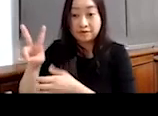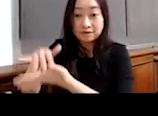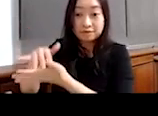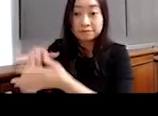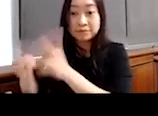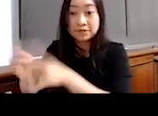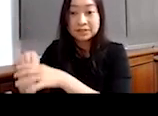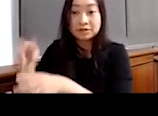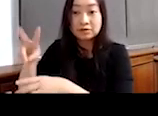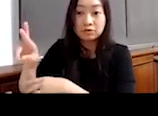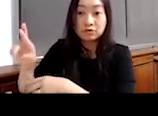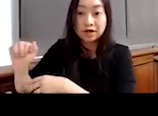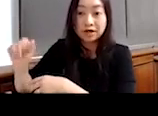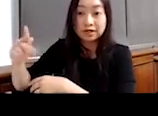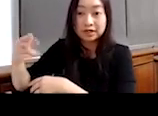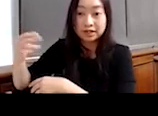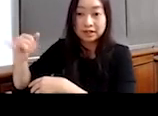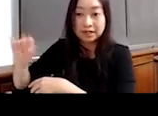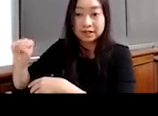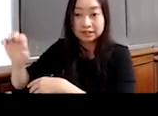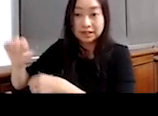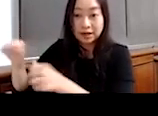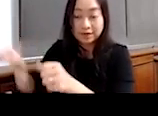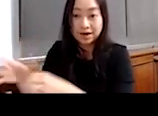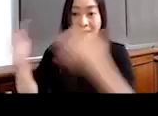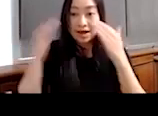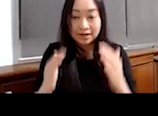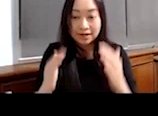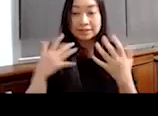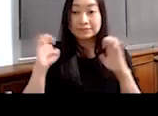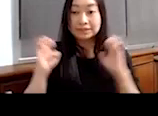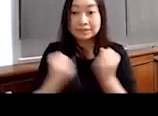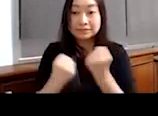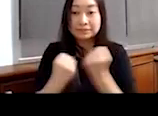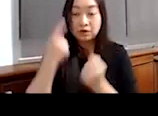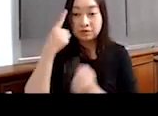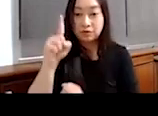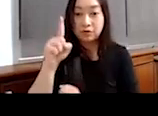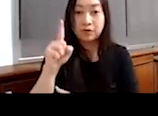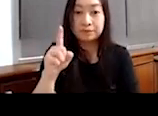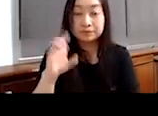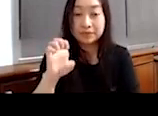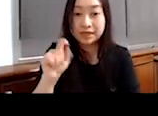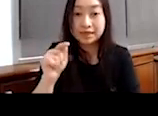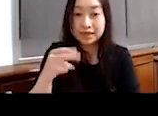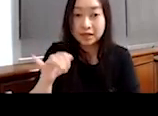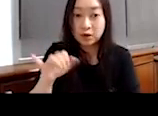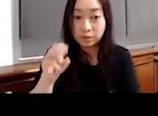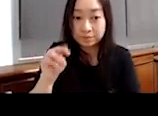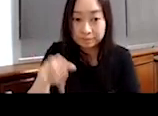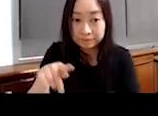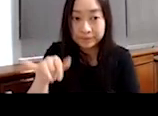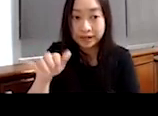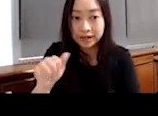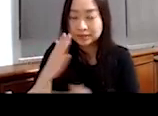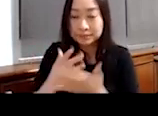and then last but not least, uh, we continue to provide emergency support in the Tigray area in Ethiopia, where, um, if,